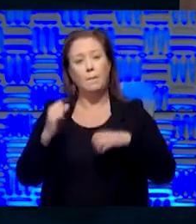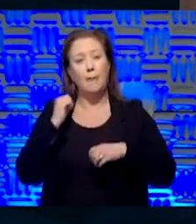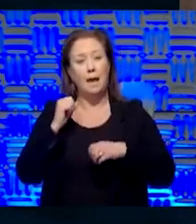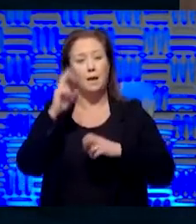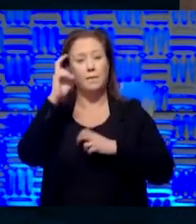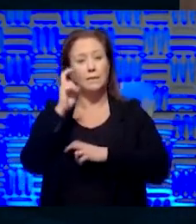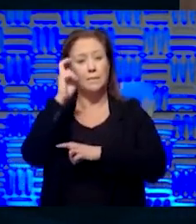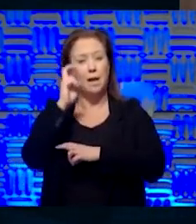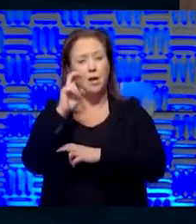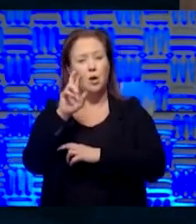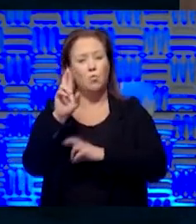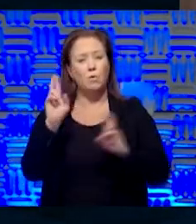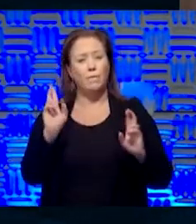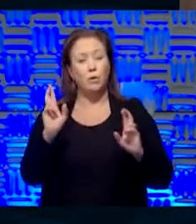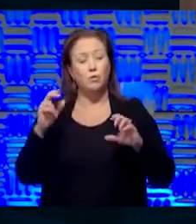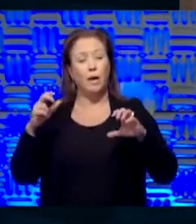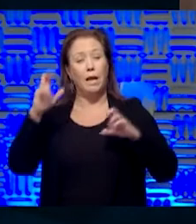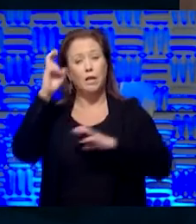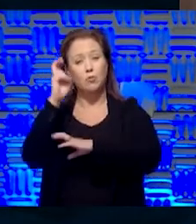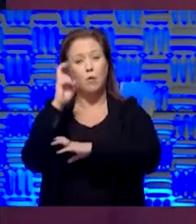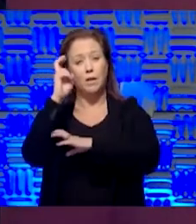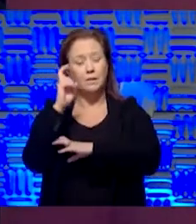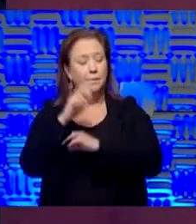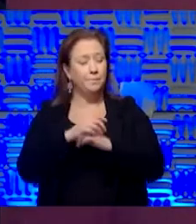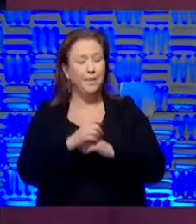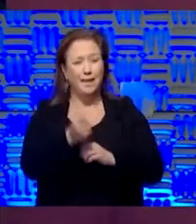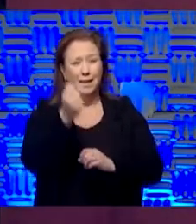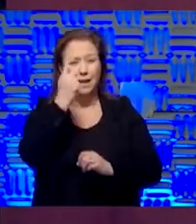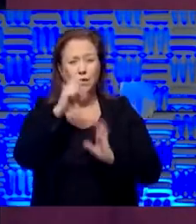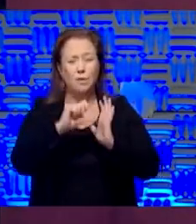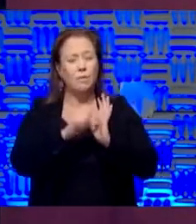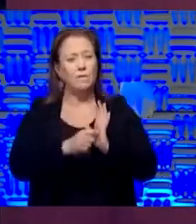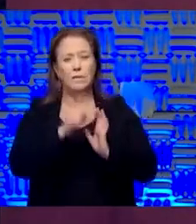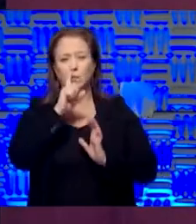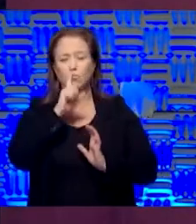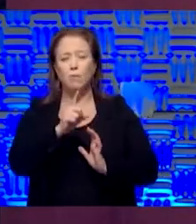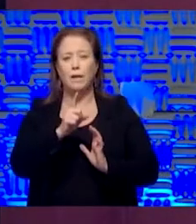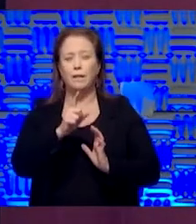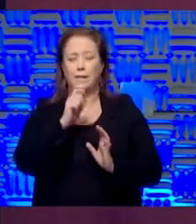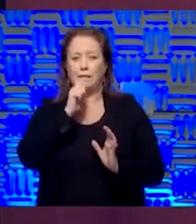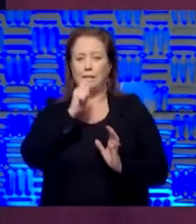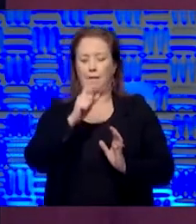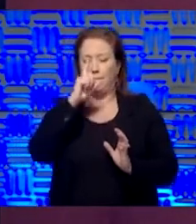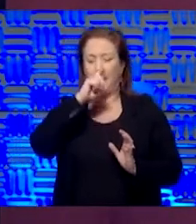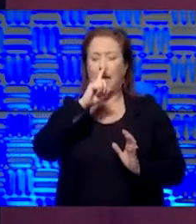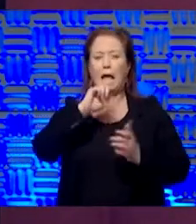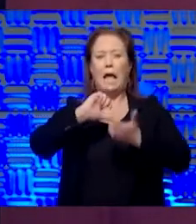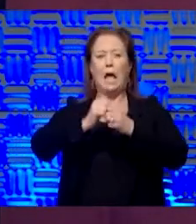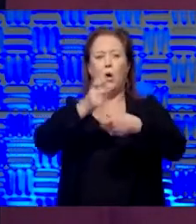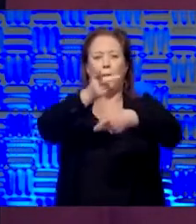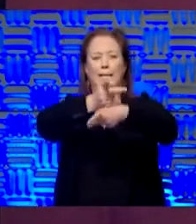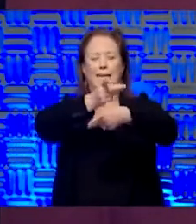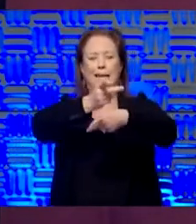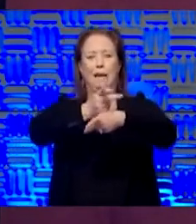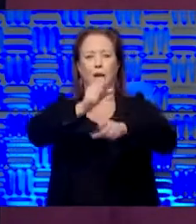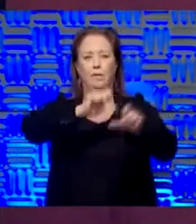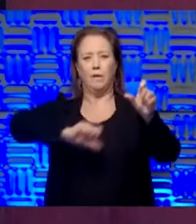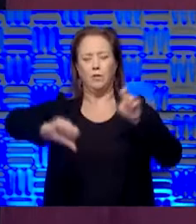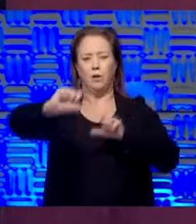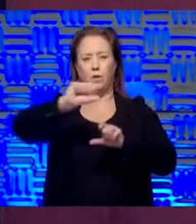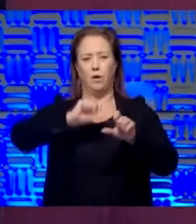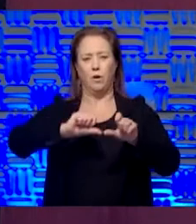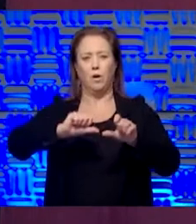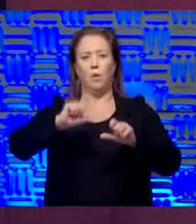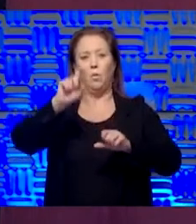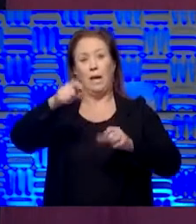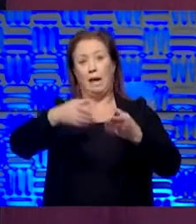Well, and it's just real. And we just have to say it's real. And how do we take care of each other while we open society? We